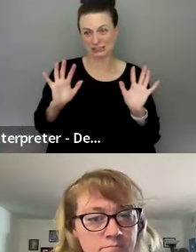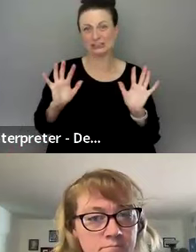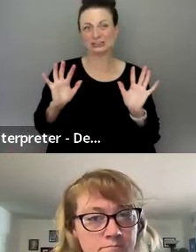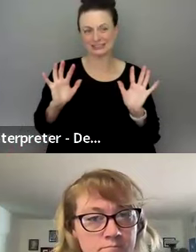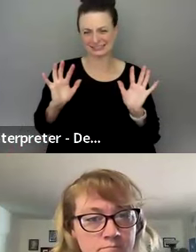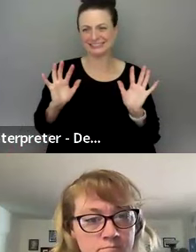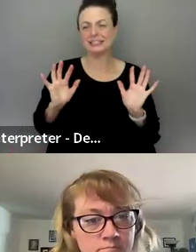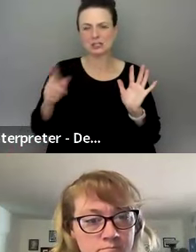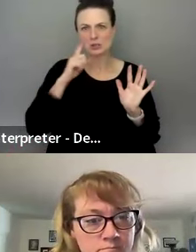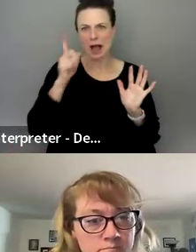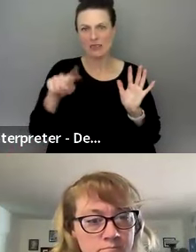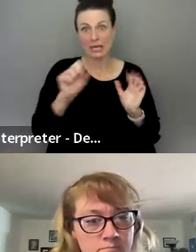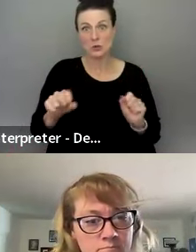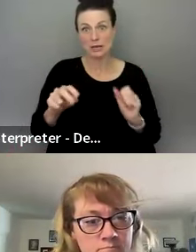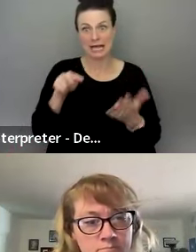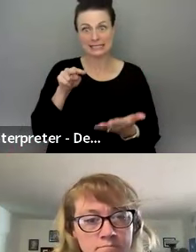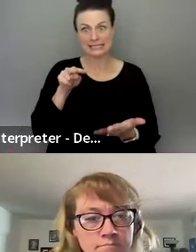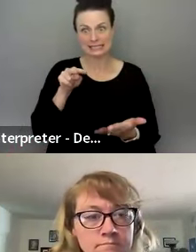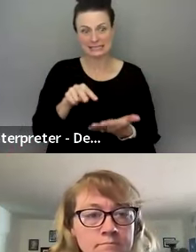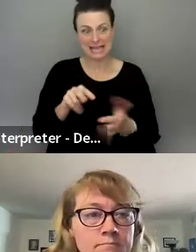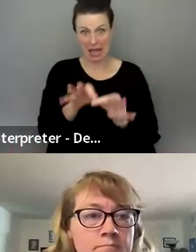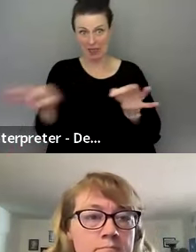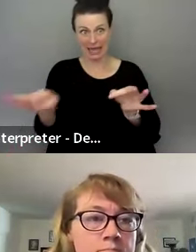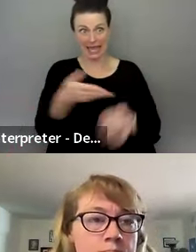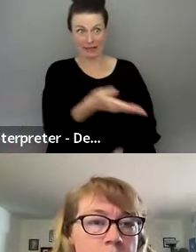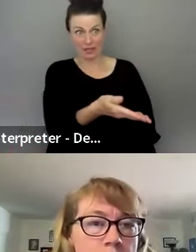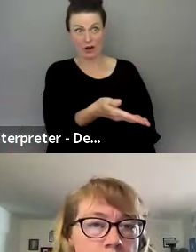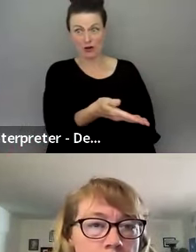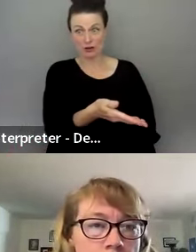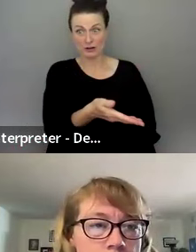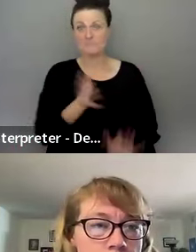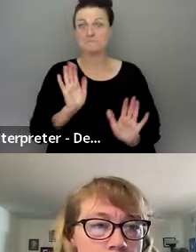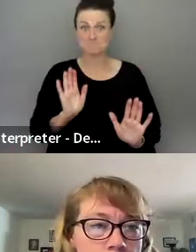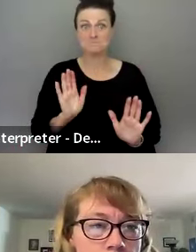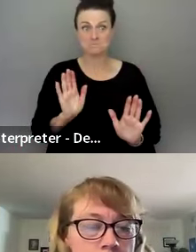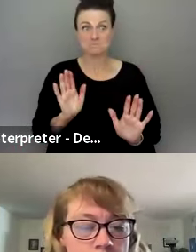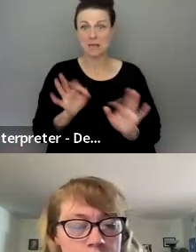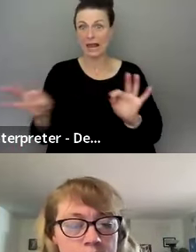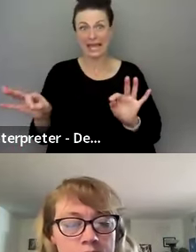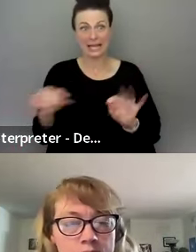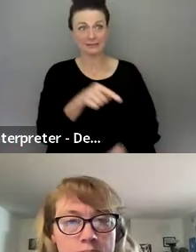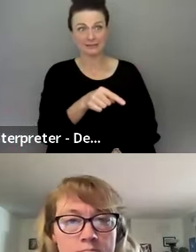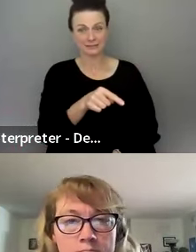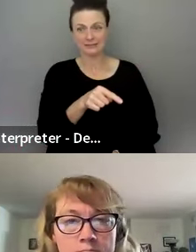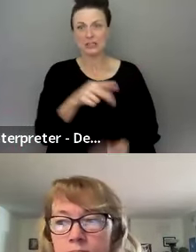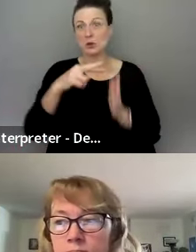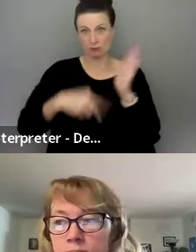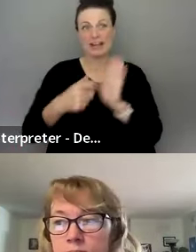So I think you can see it here in the link here. Okay. In the link here, you can read the article.